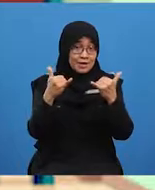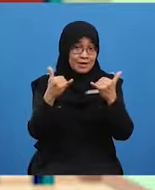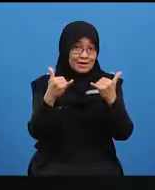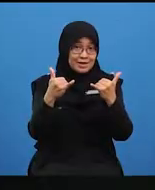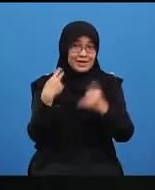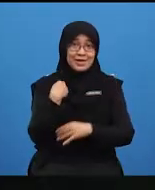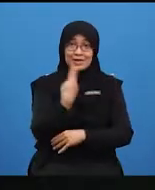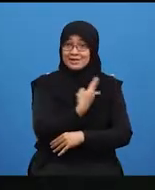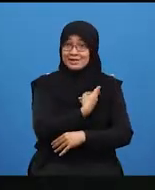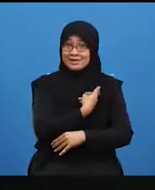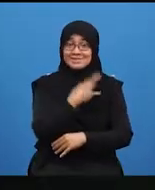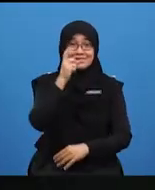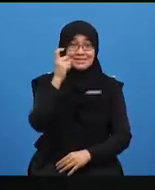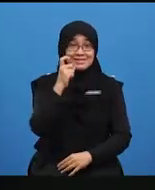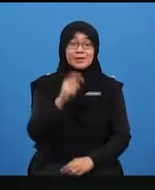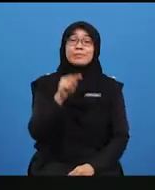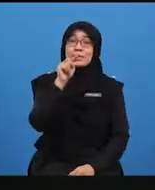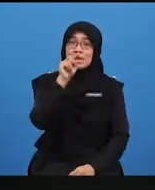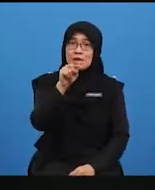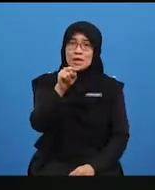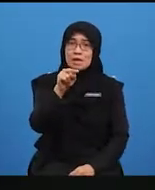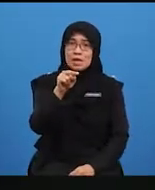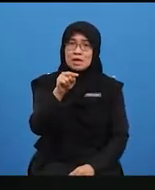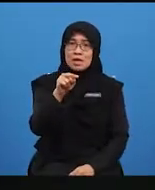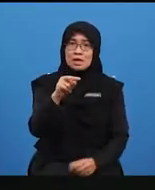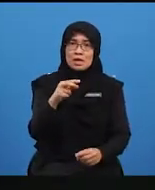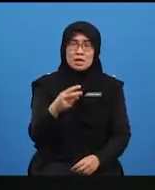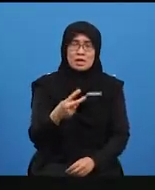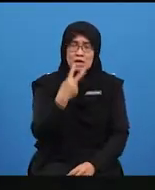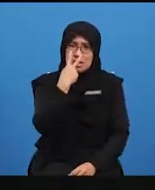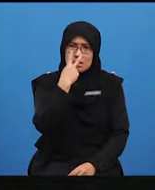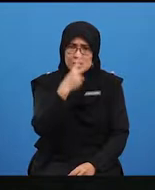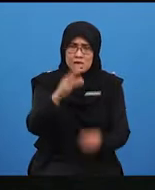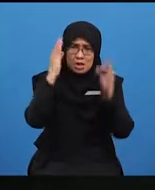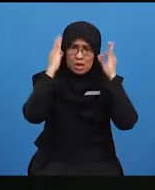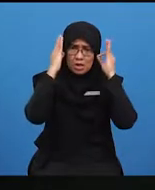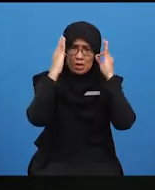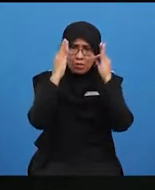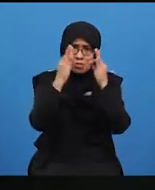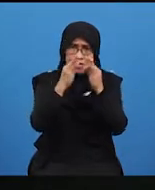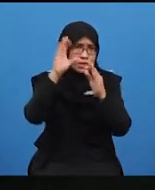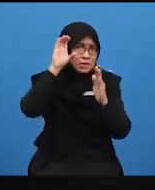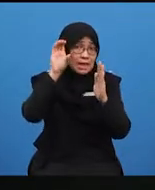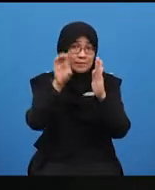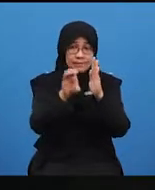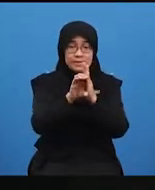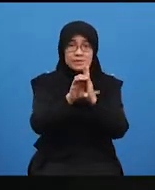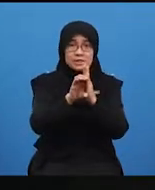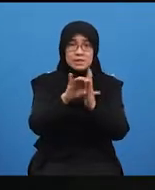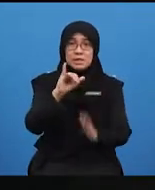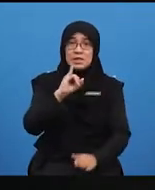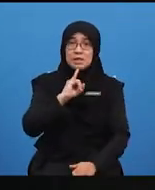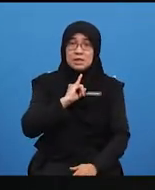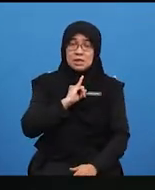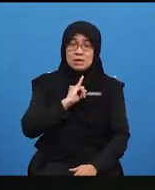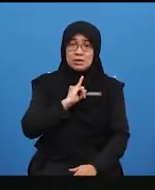To play this game, you need to pay close attention to these pictures. I